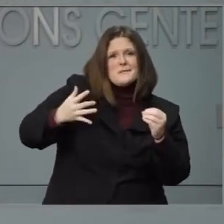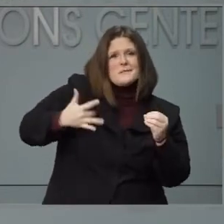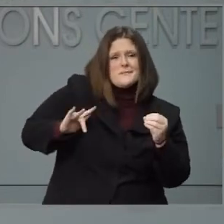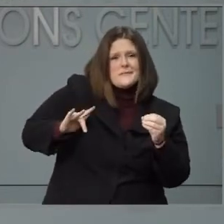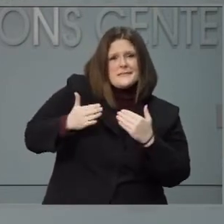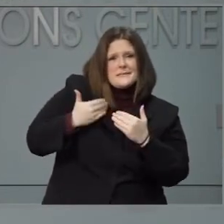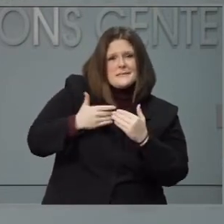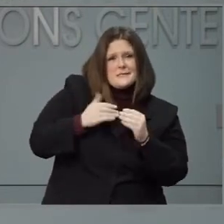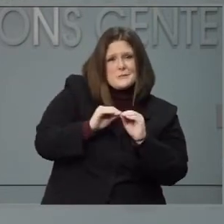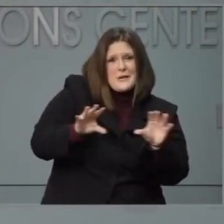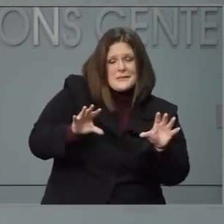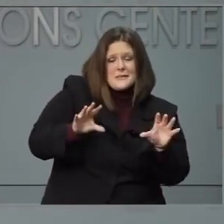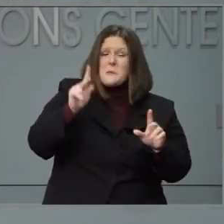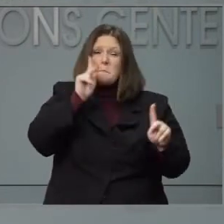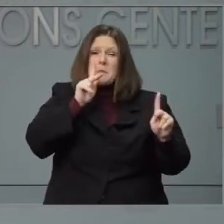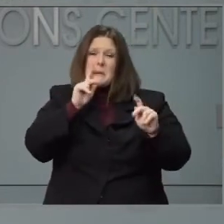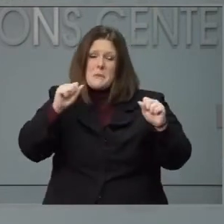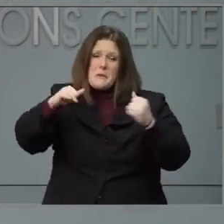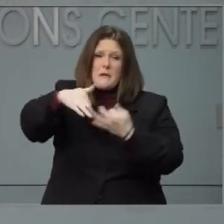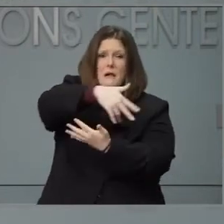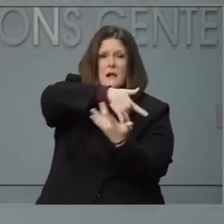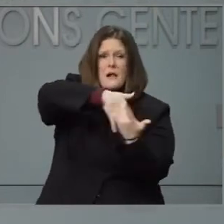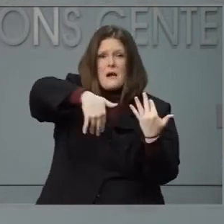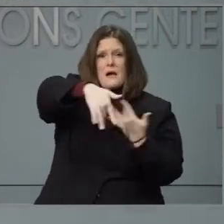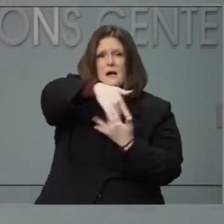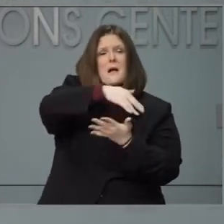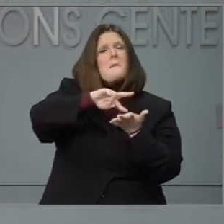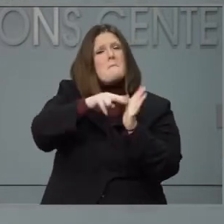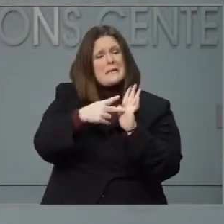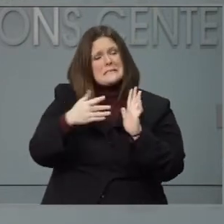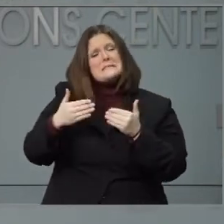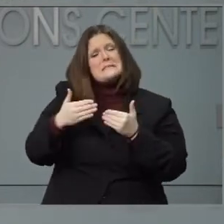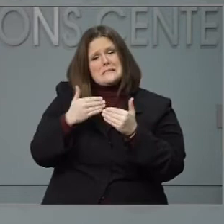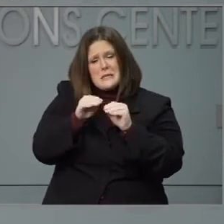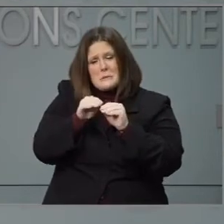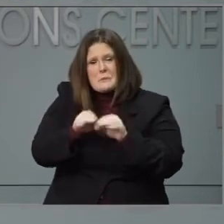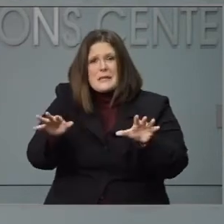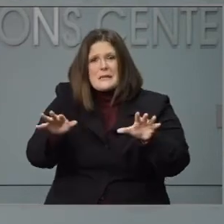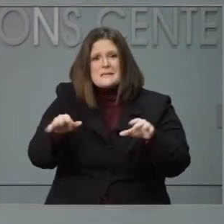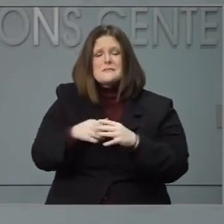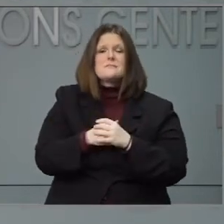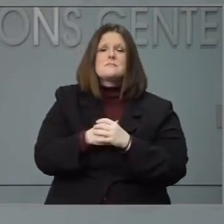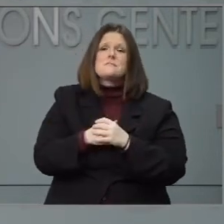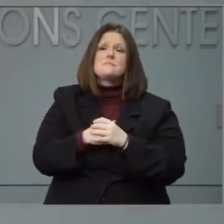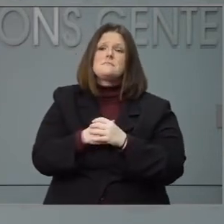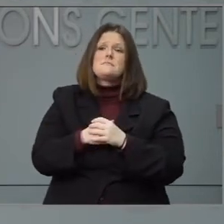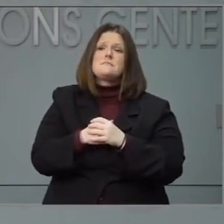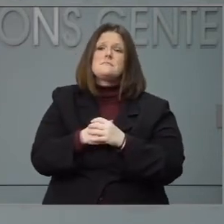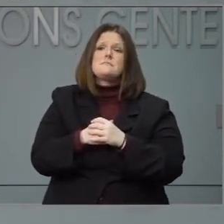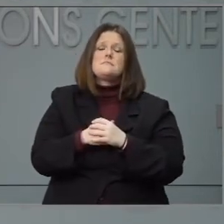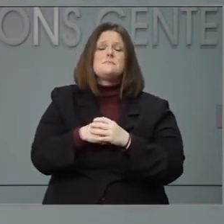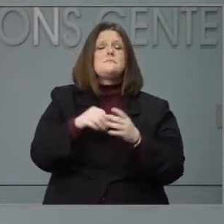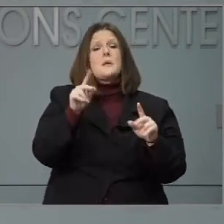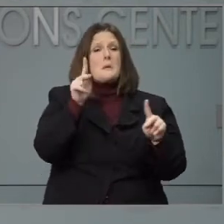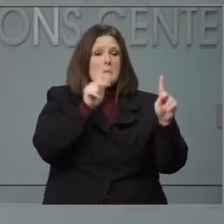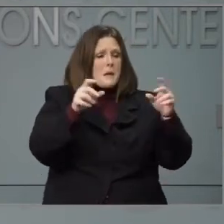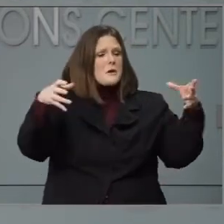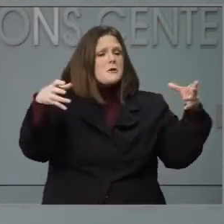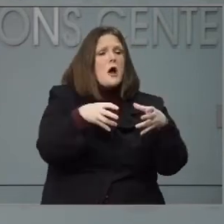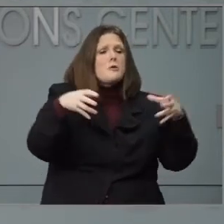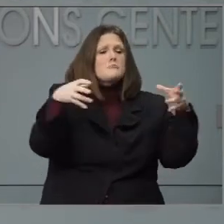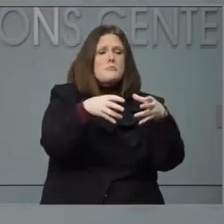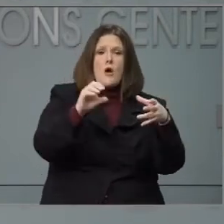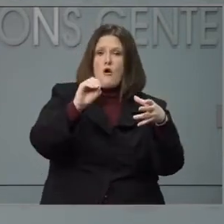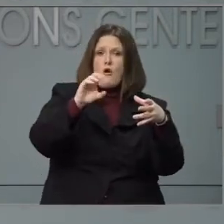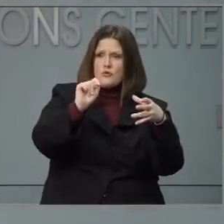gathered the easier this virus can spread. We saw increasing spread from social gatherings in